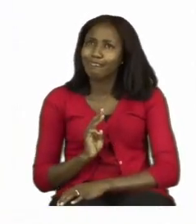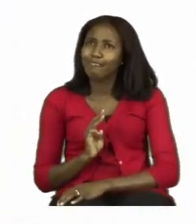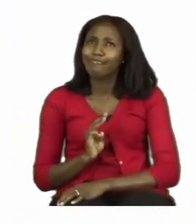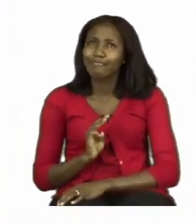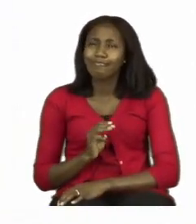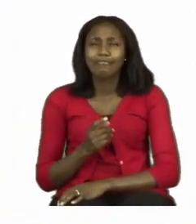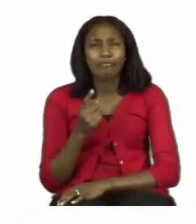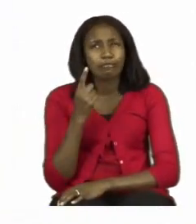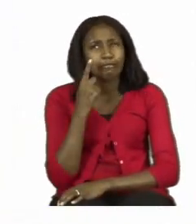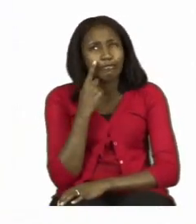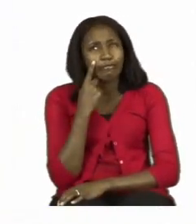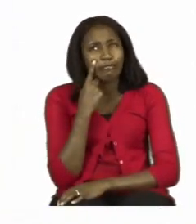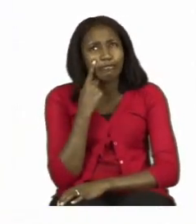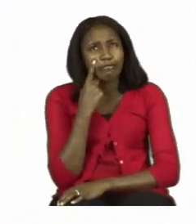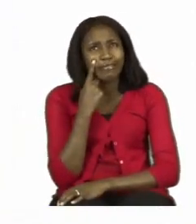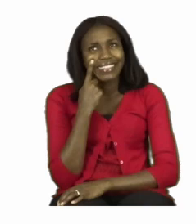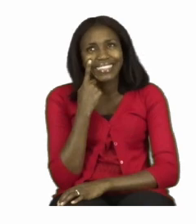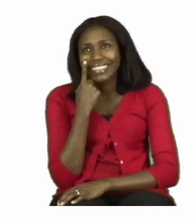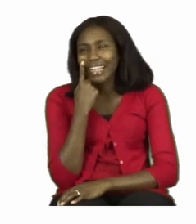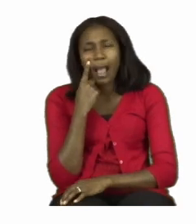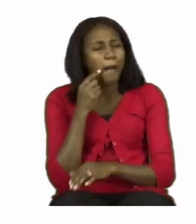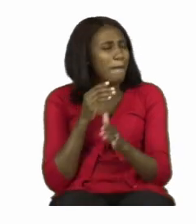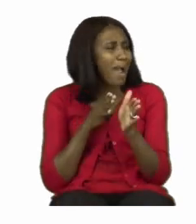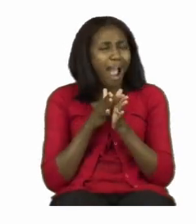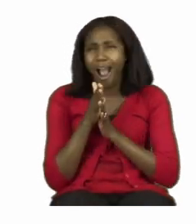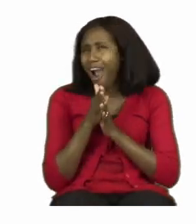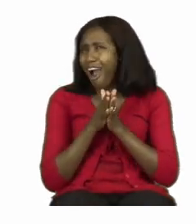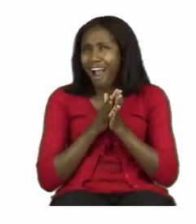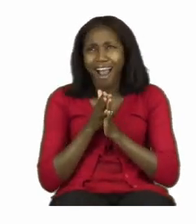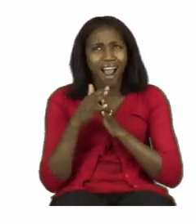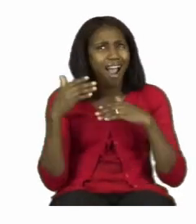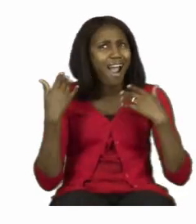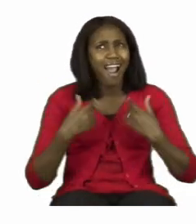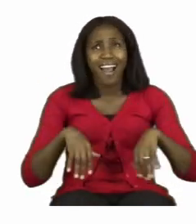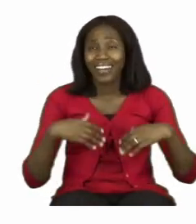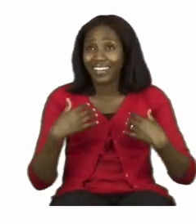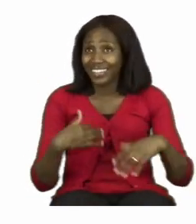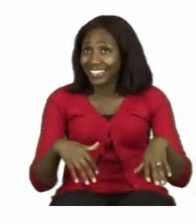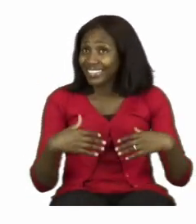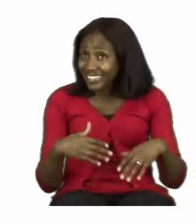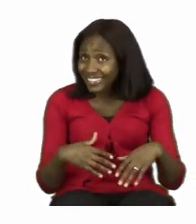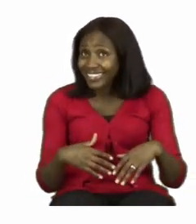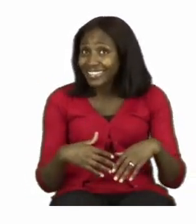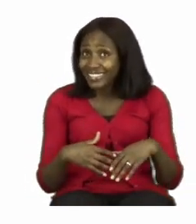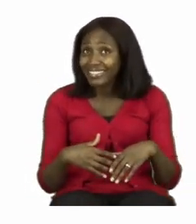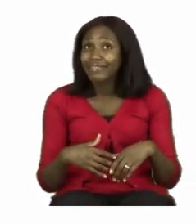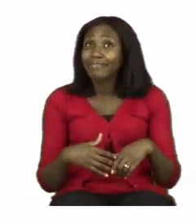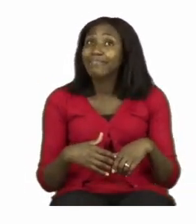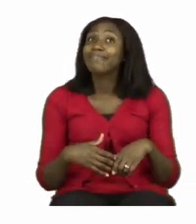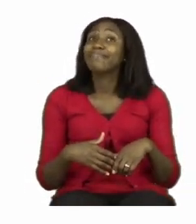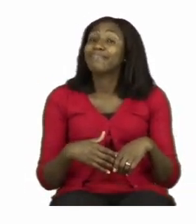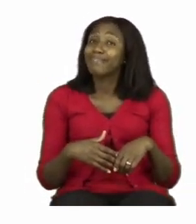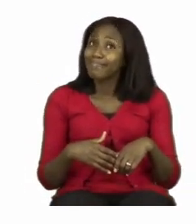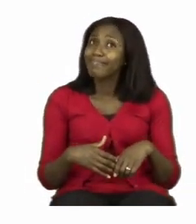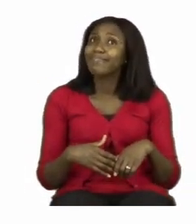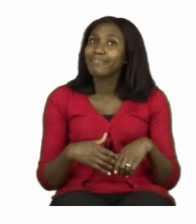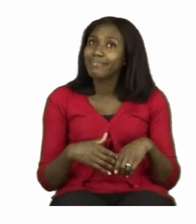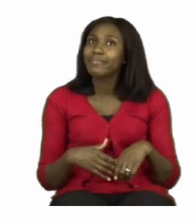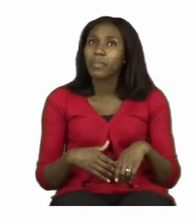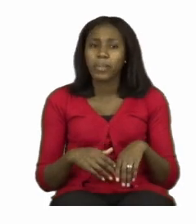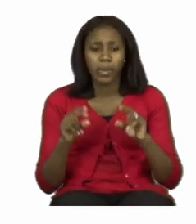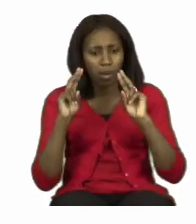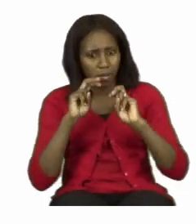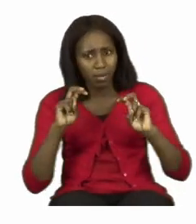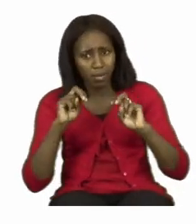very fun activity. It's going to be our job to collect at least two leaves